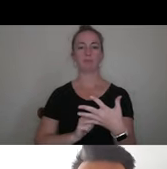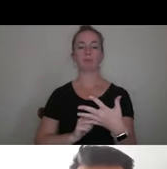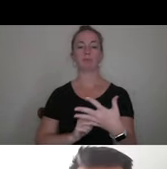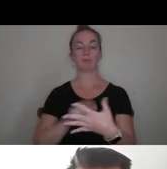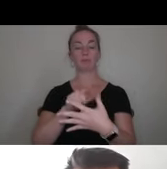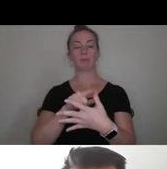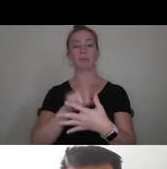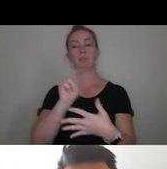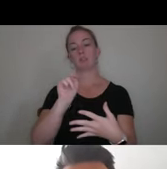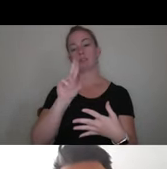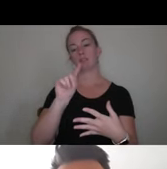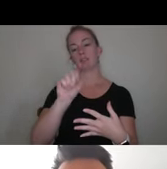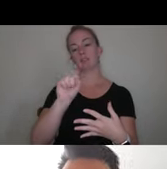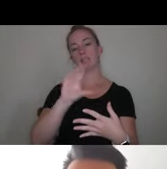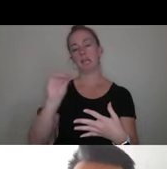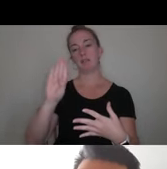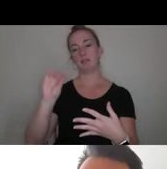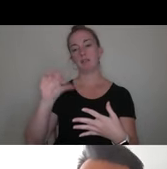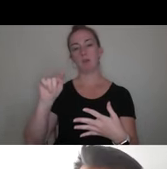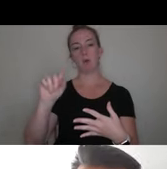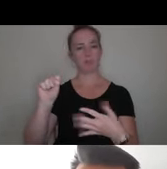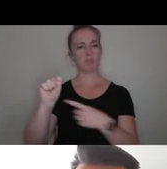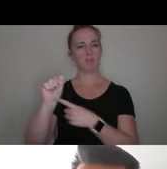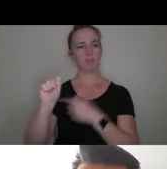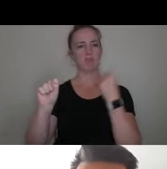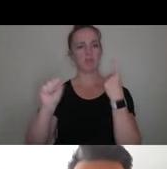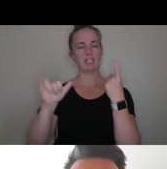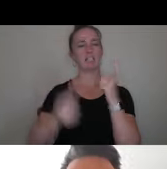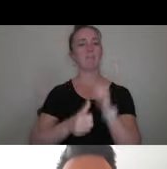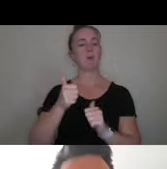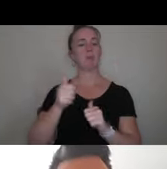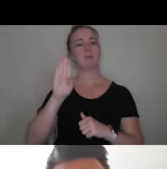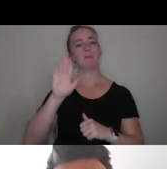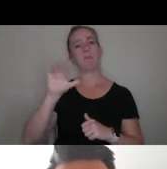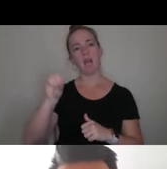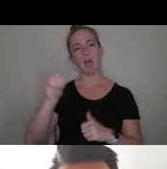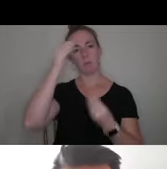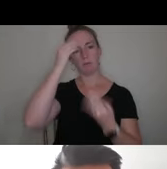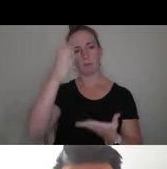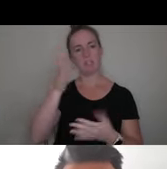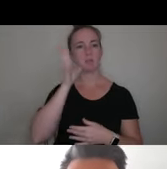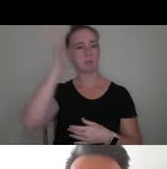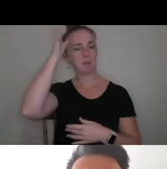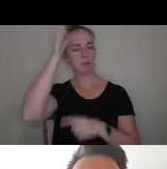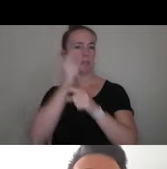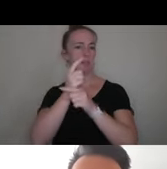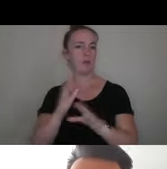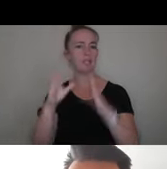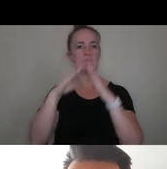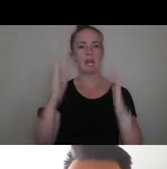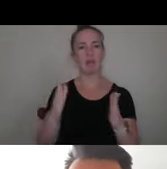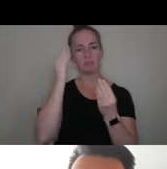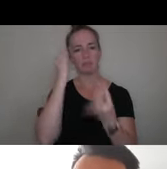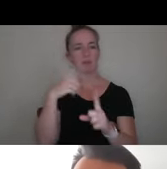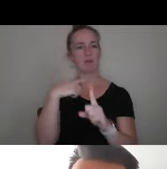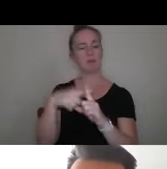is nuts and bolts. This is mostly biographical information, parent, guardian, household data, and the